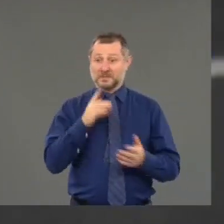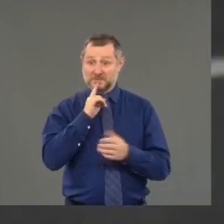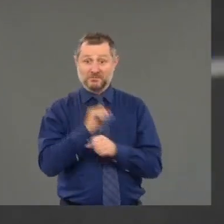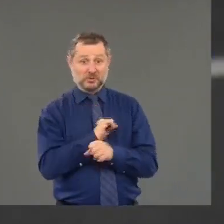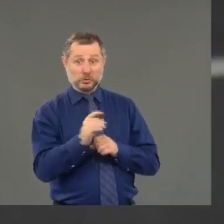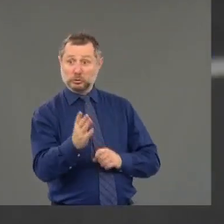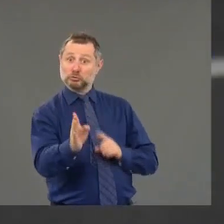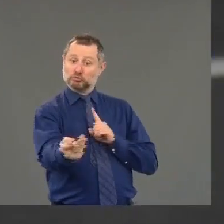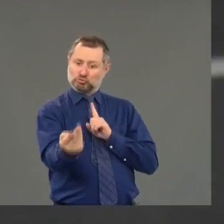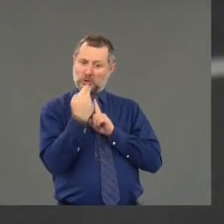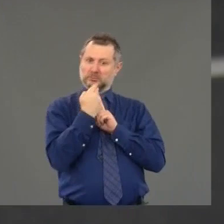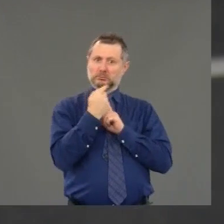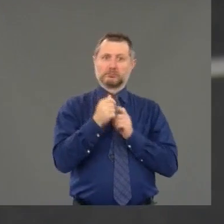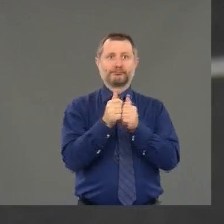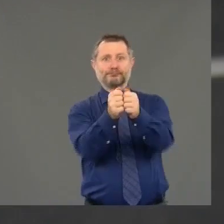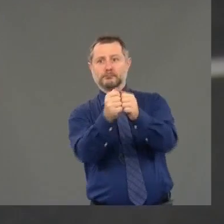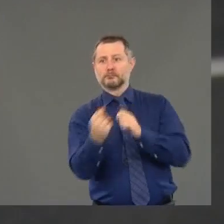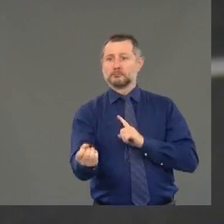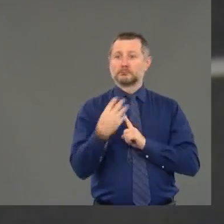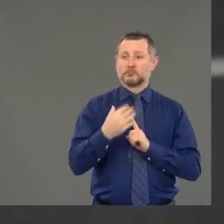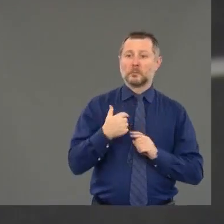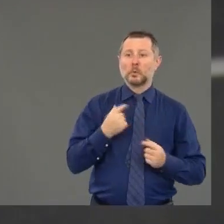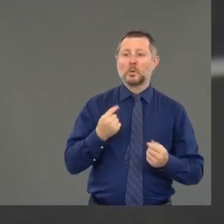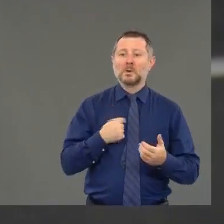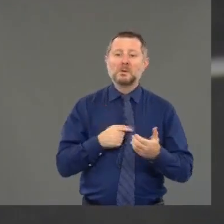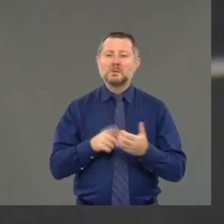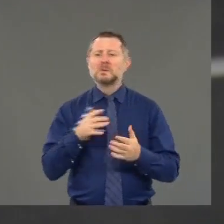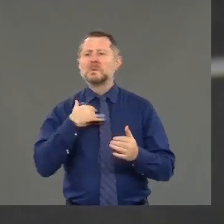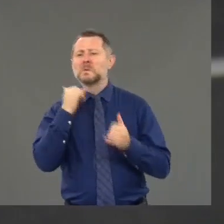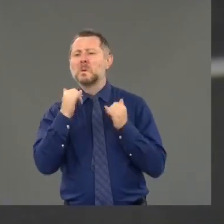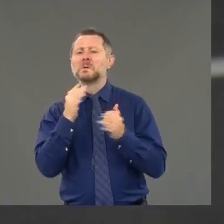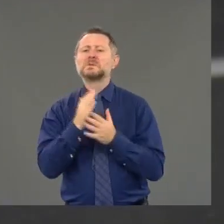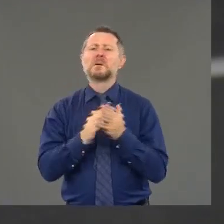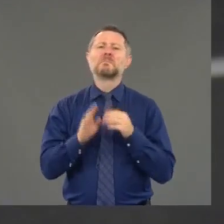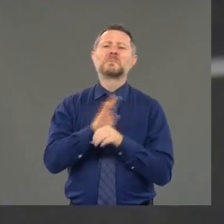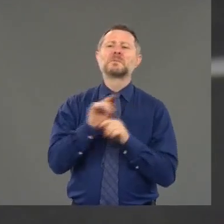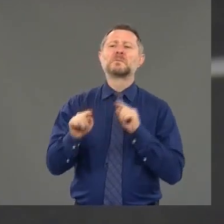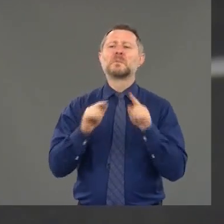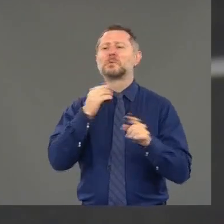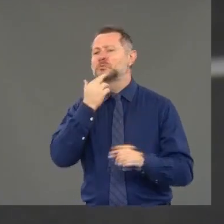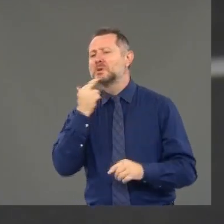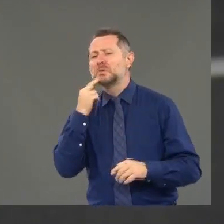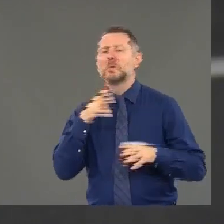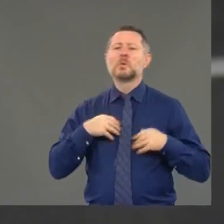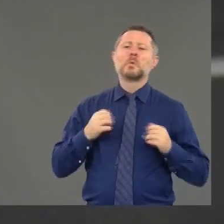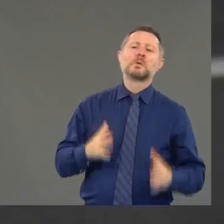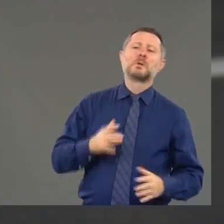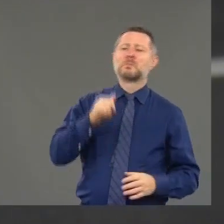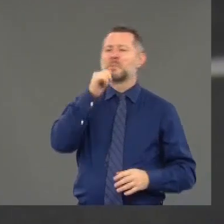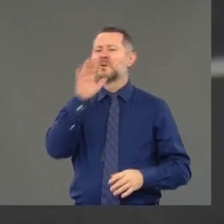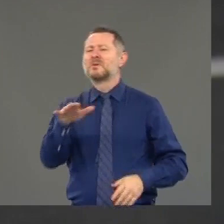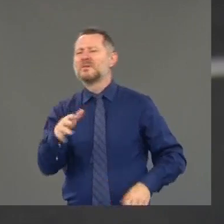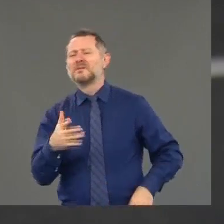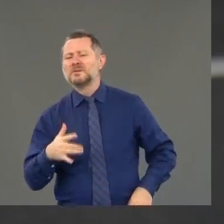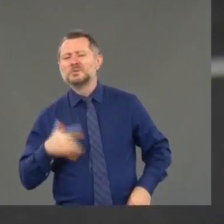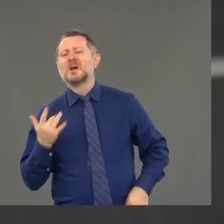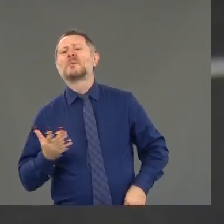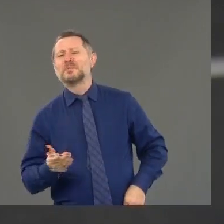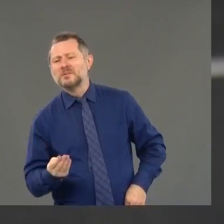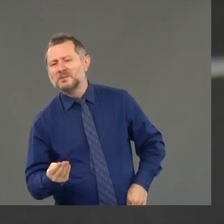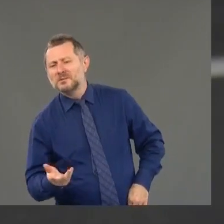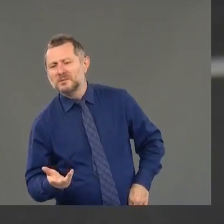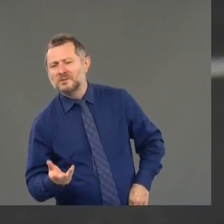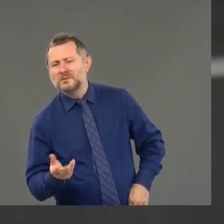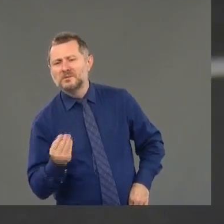So I made a few phone calls and said to restaurant owners, bar owners, what are you doing? We have the